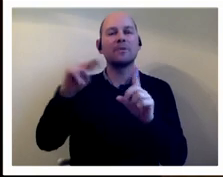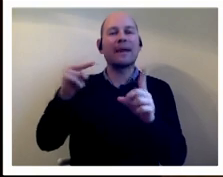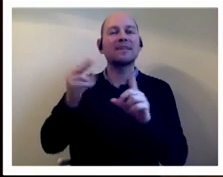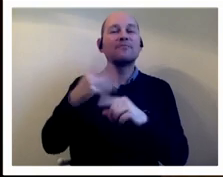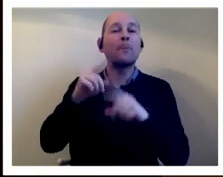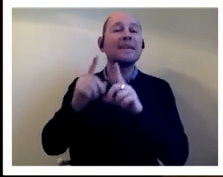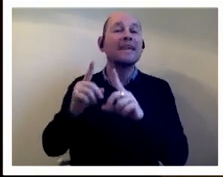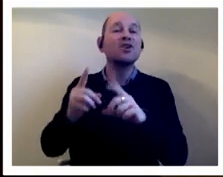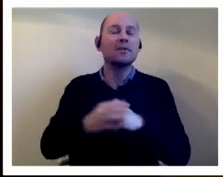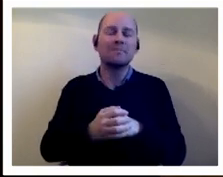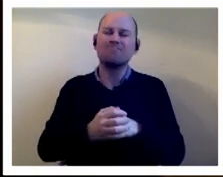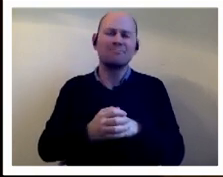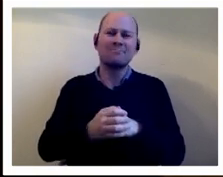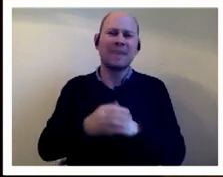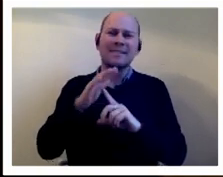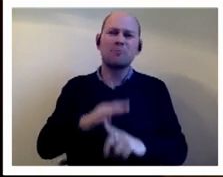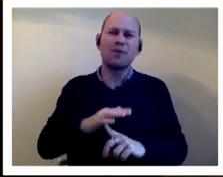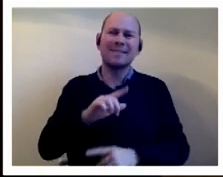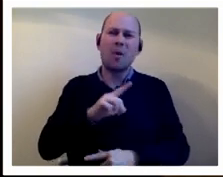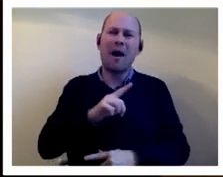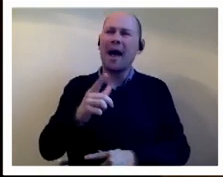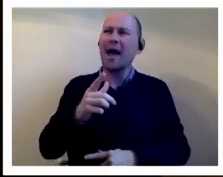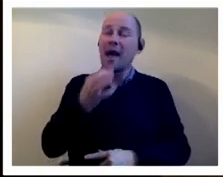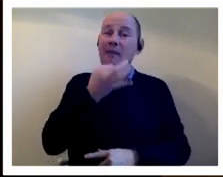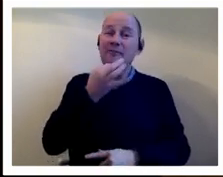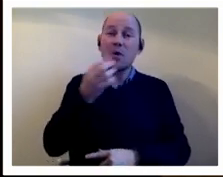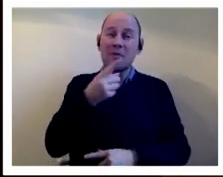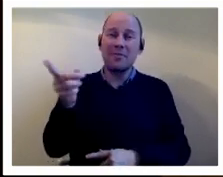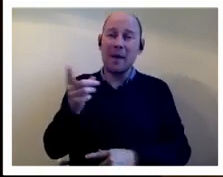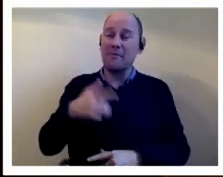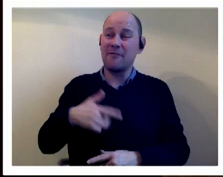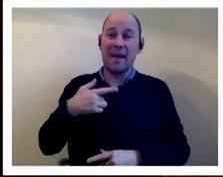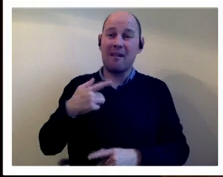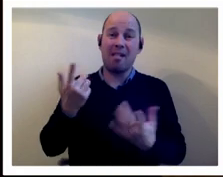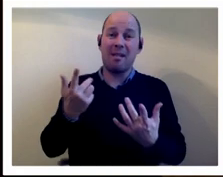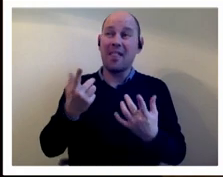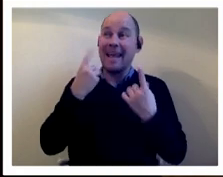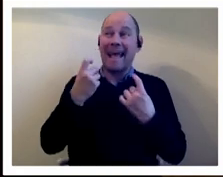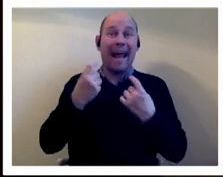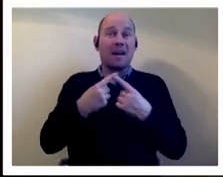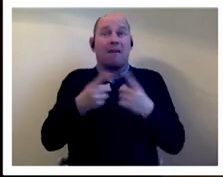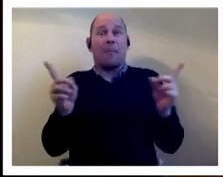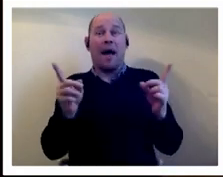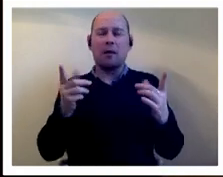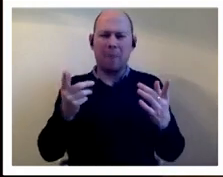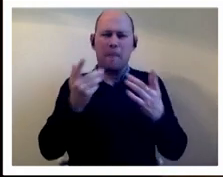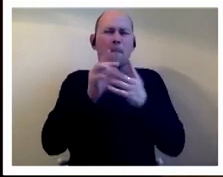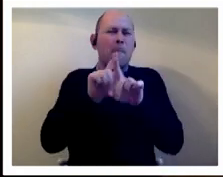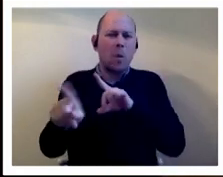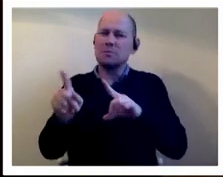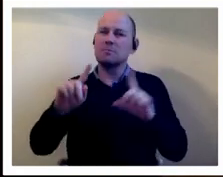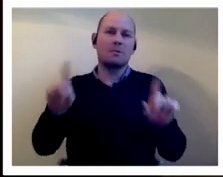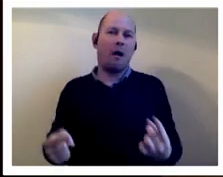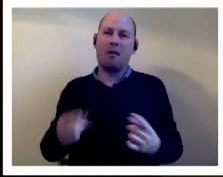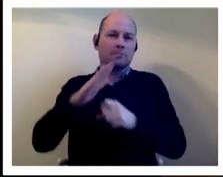how few of them felt you know that that they could come out particularly the ones who had been around in the 80s and 90s um as teachers um